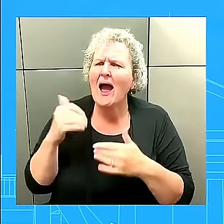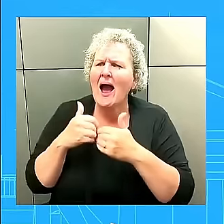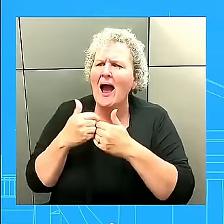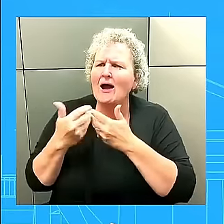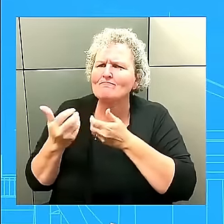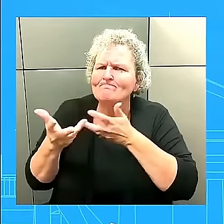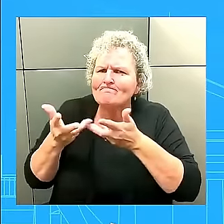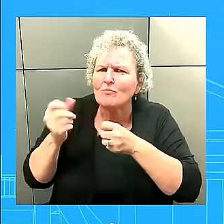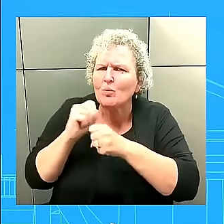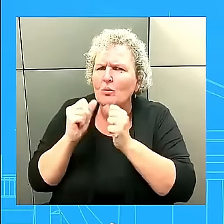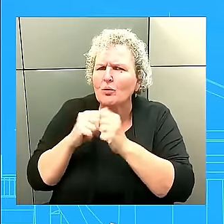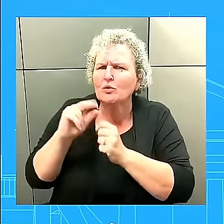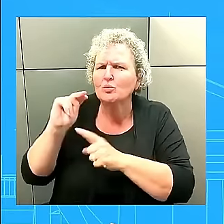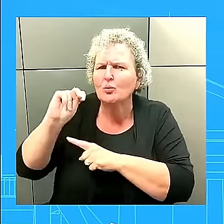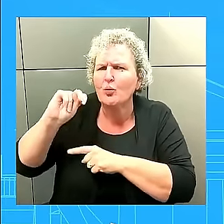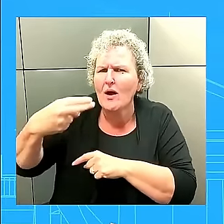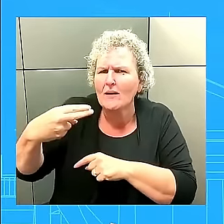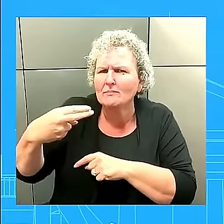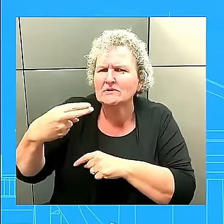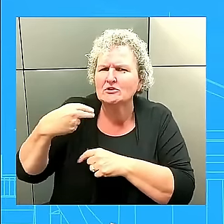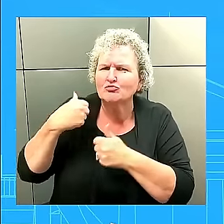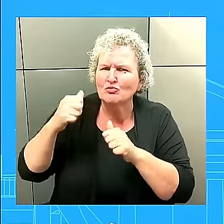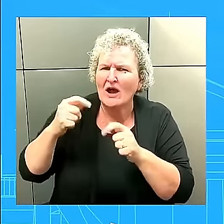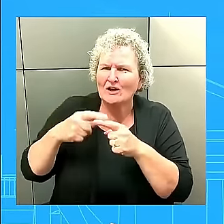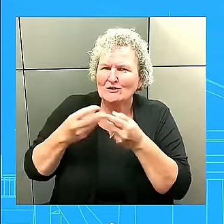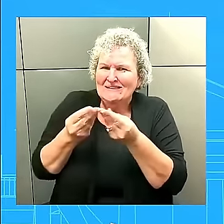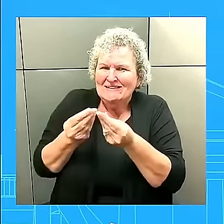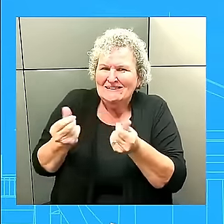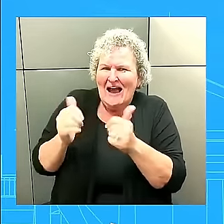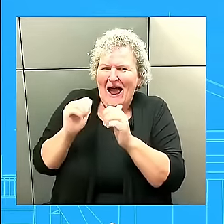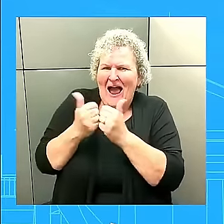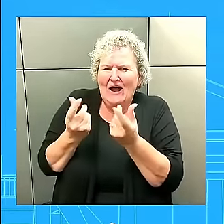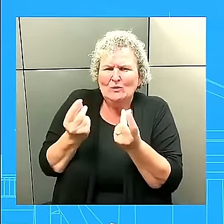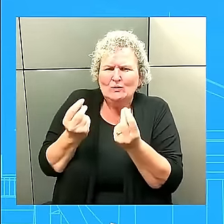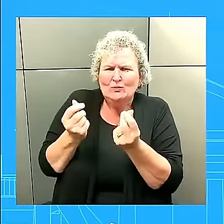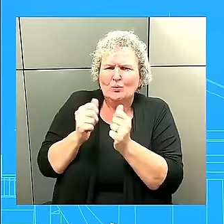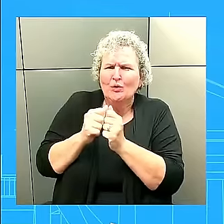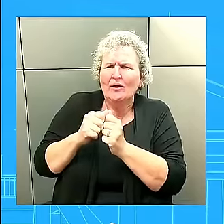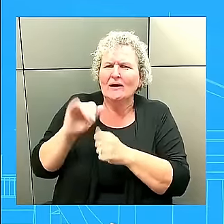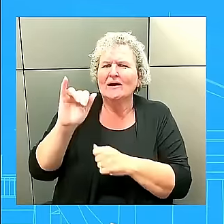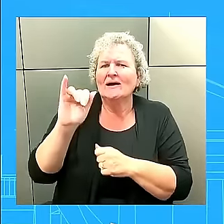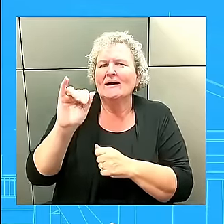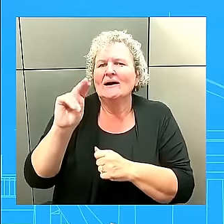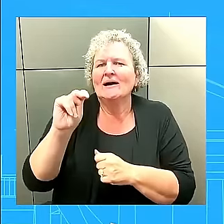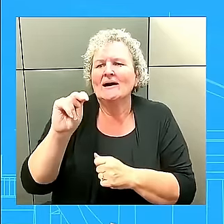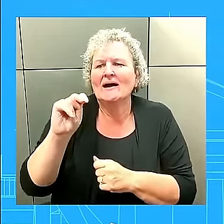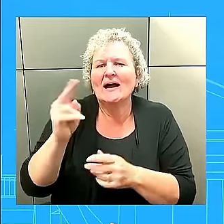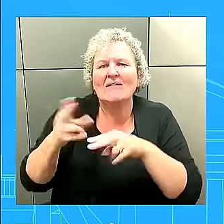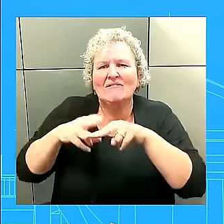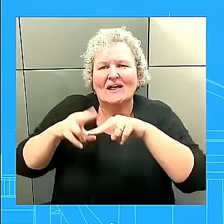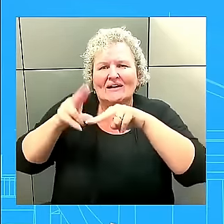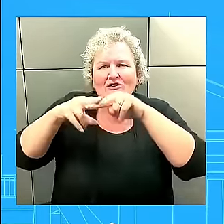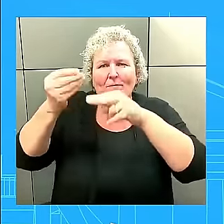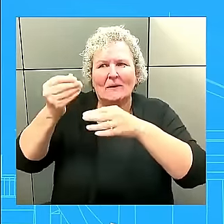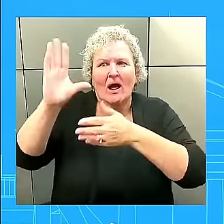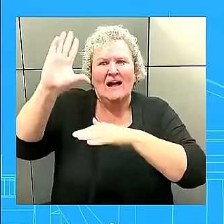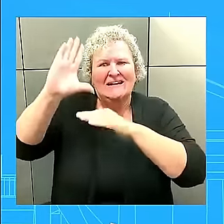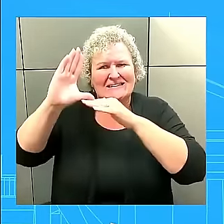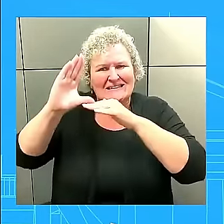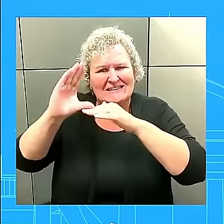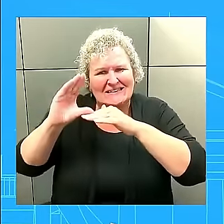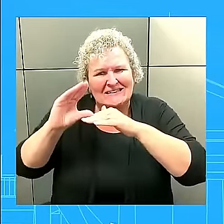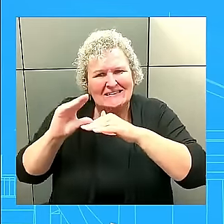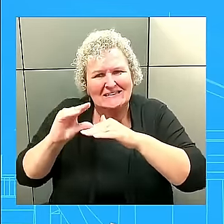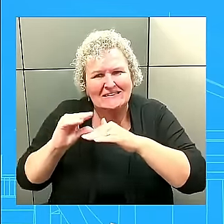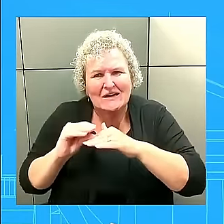dollars because of that inflation reduction act, which I may add, uh, Republicans did not vote for. They did not vote for it. I know I have to get, I'm getting the